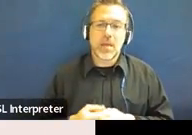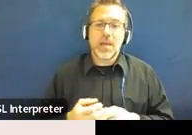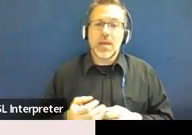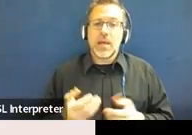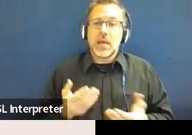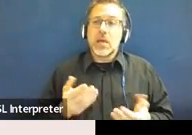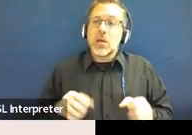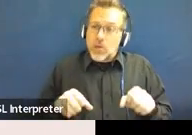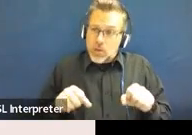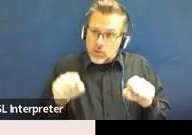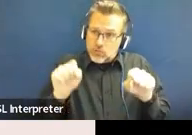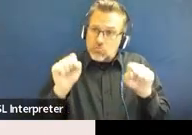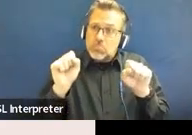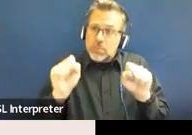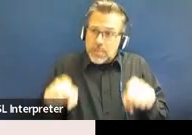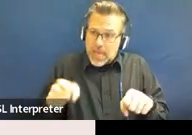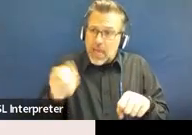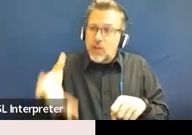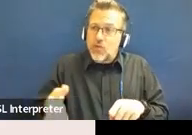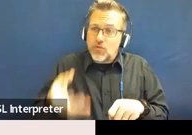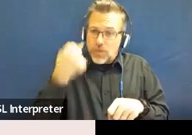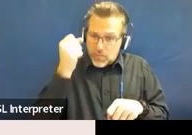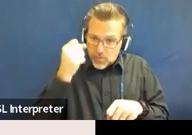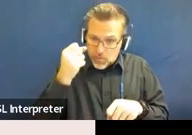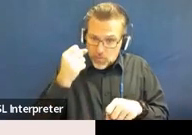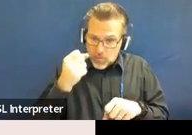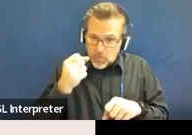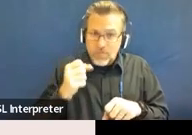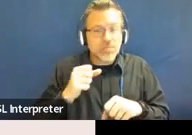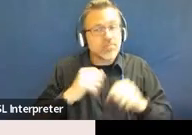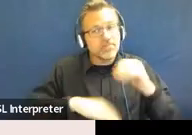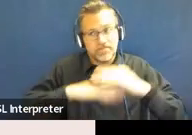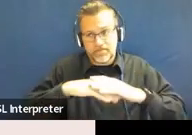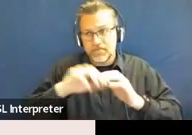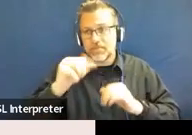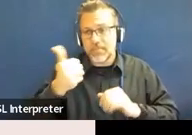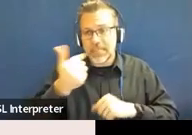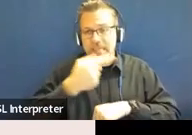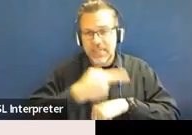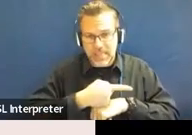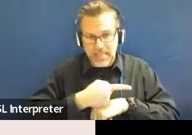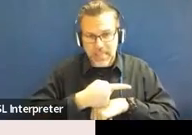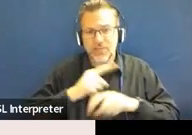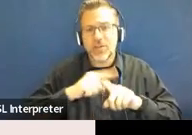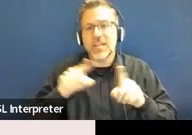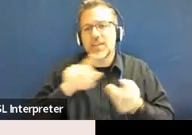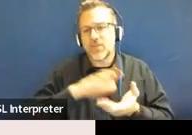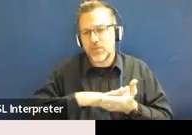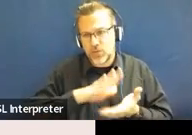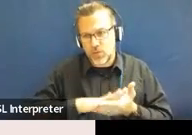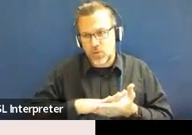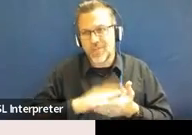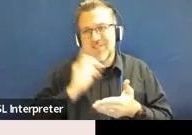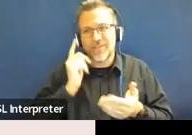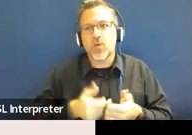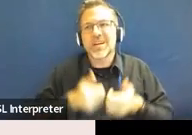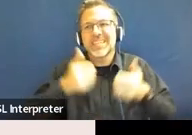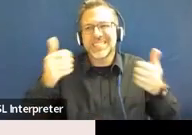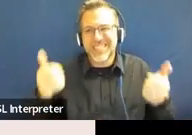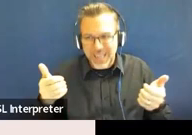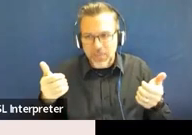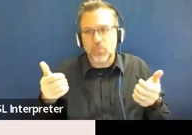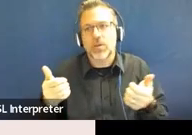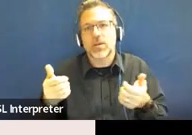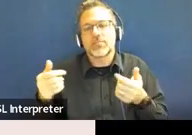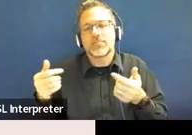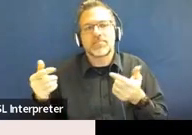than 10 days in the same school for separate incidents. So, when we're talking about separate incidents as well, you want to think about whether